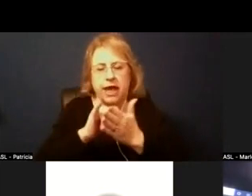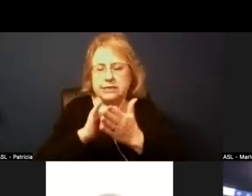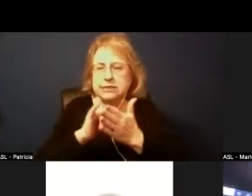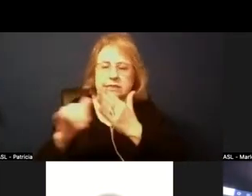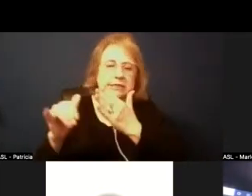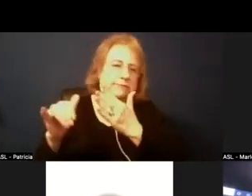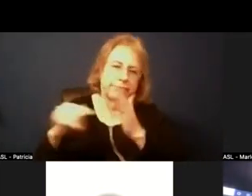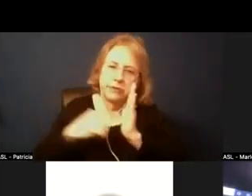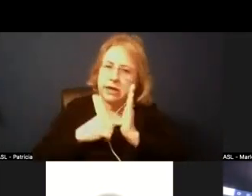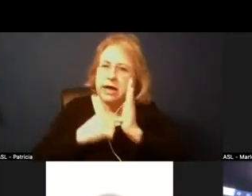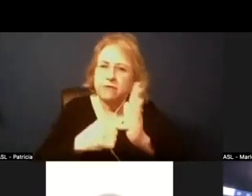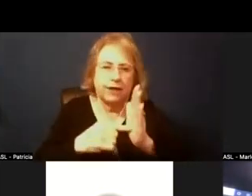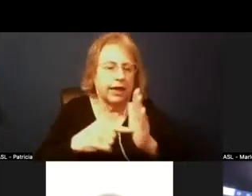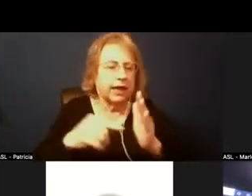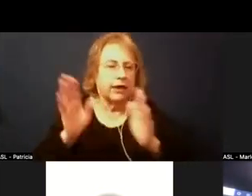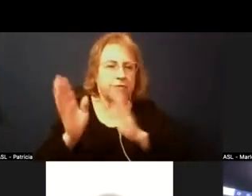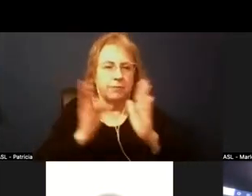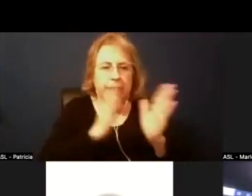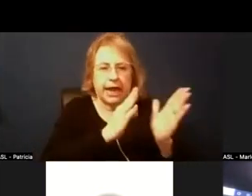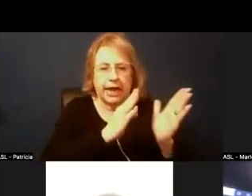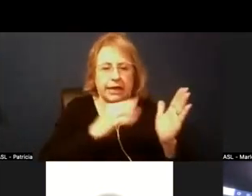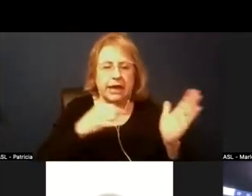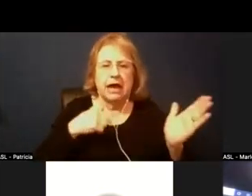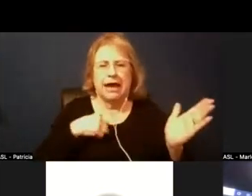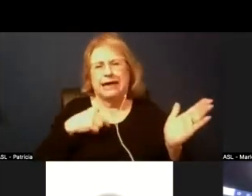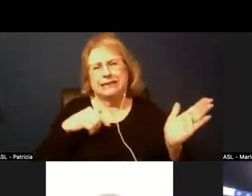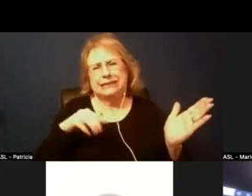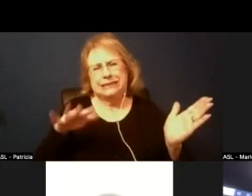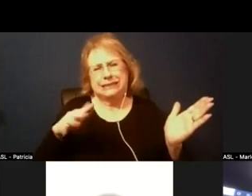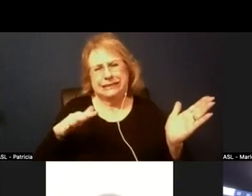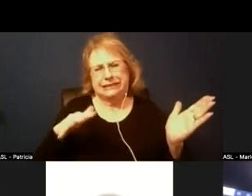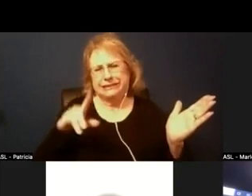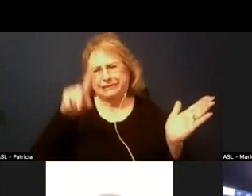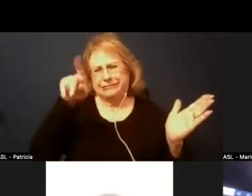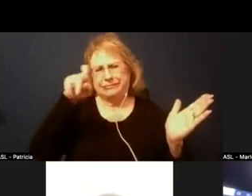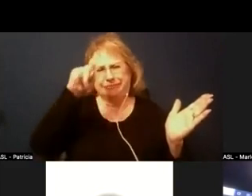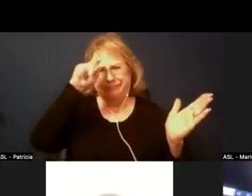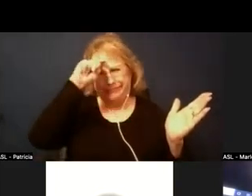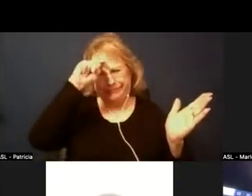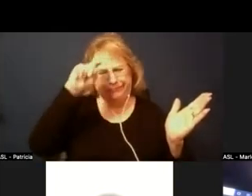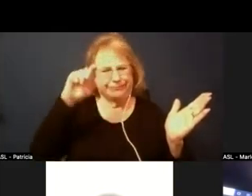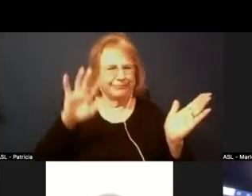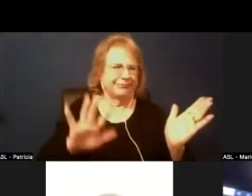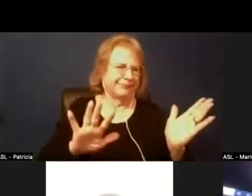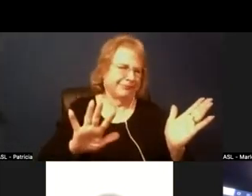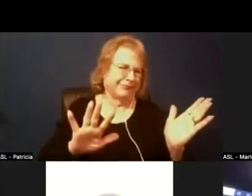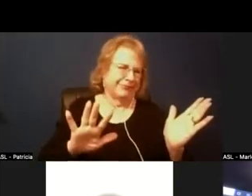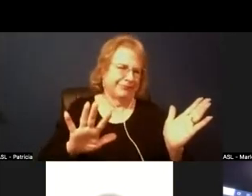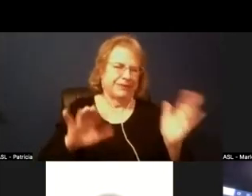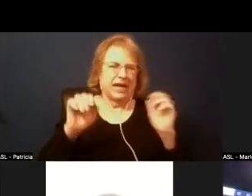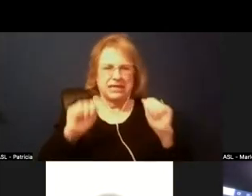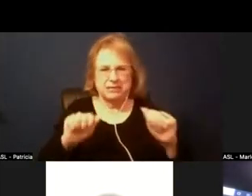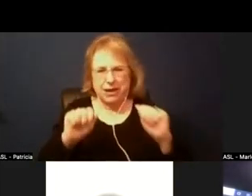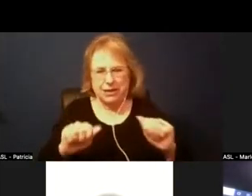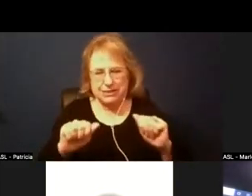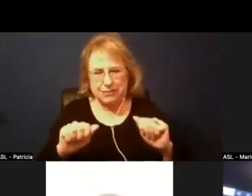um i tend to be just a little bit on the skeptical side and thinking it's also possible that